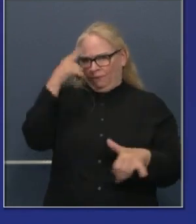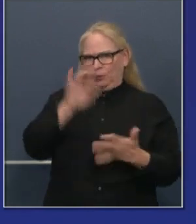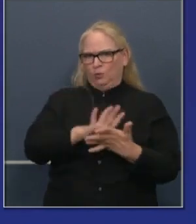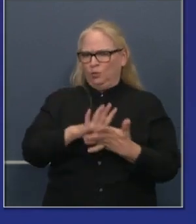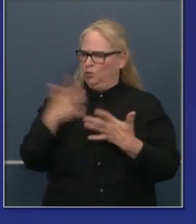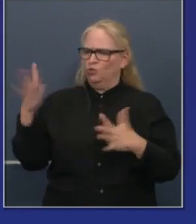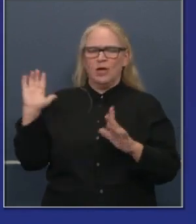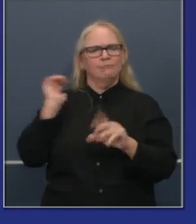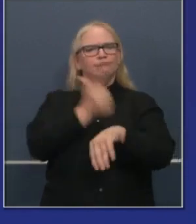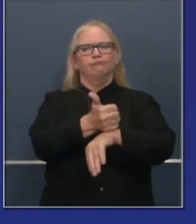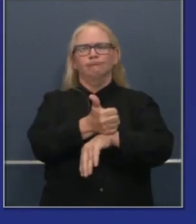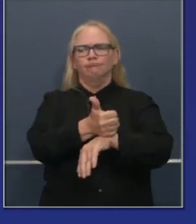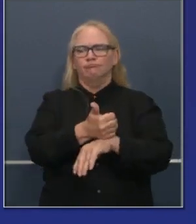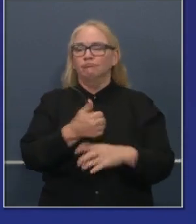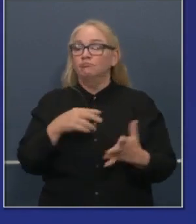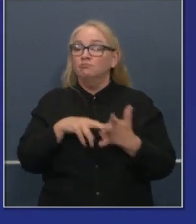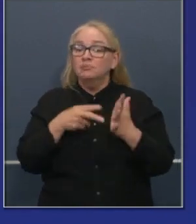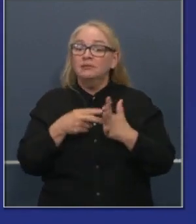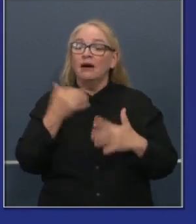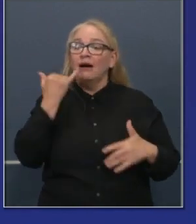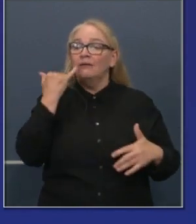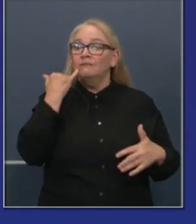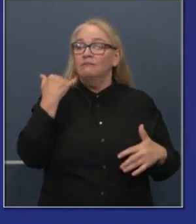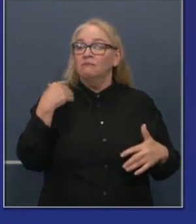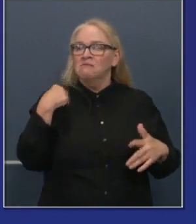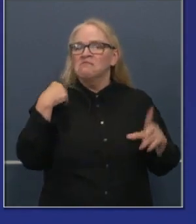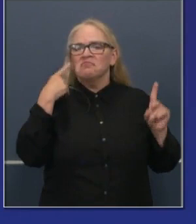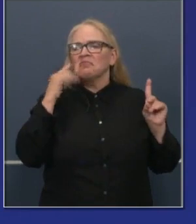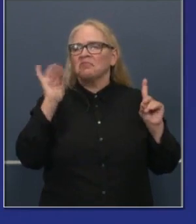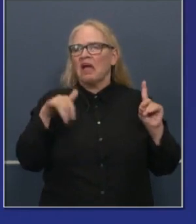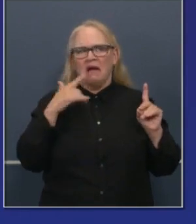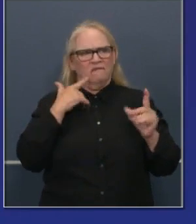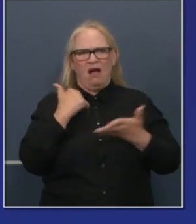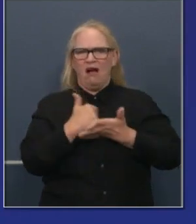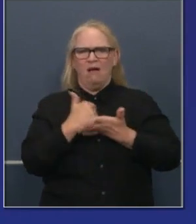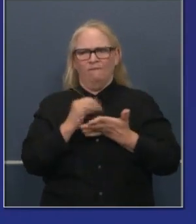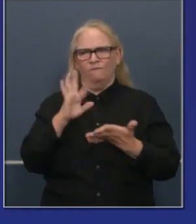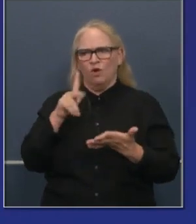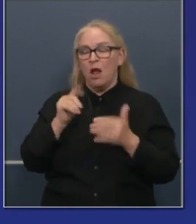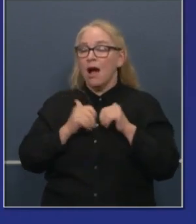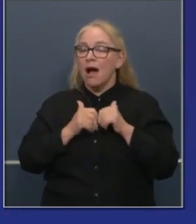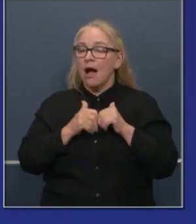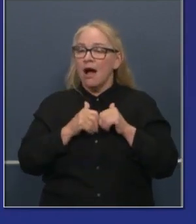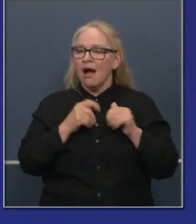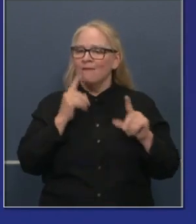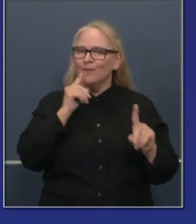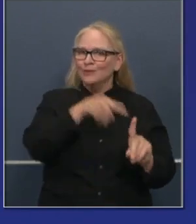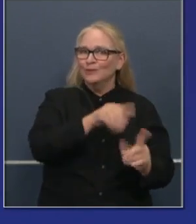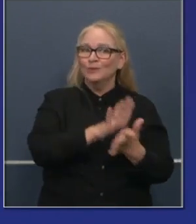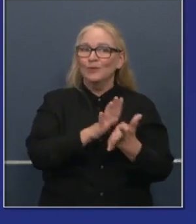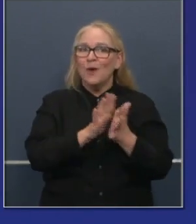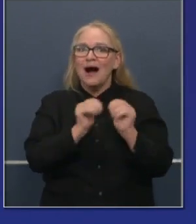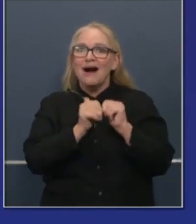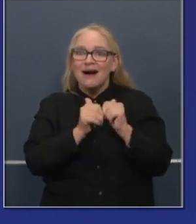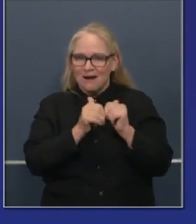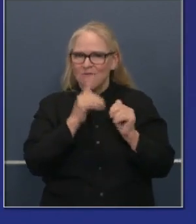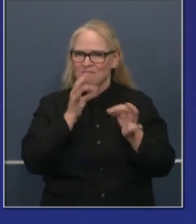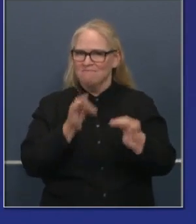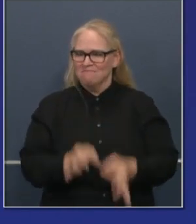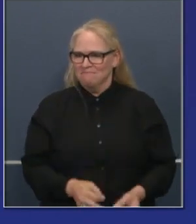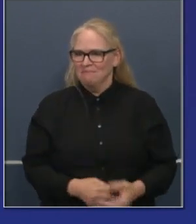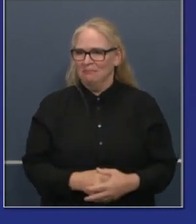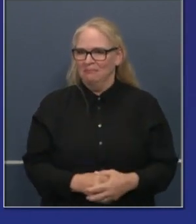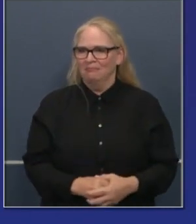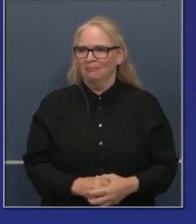contact tracing where we think could become very effective in these school environments, could be very effective